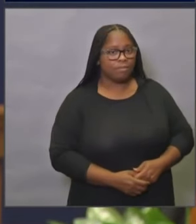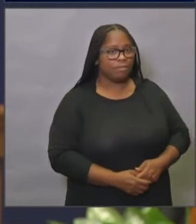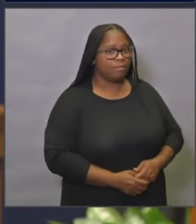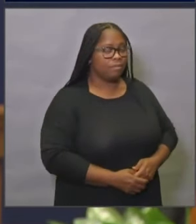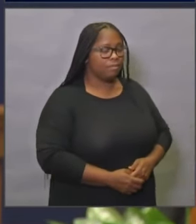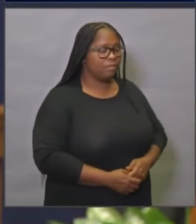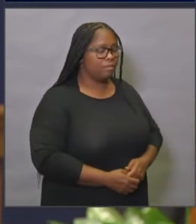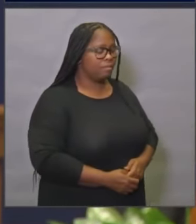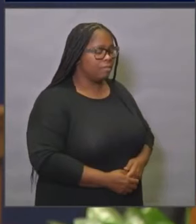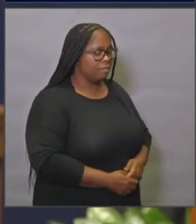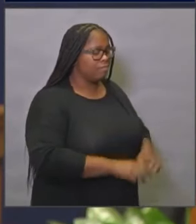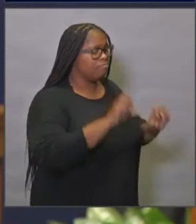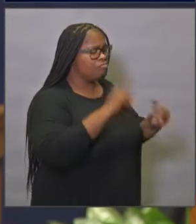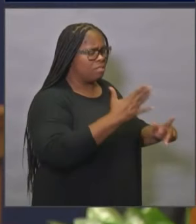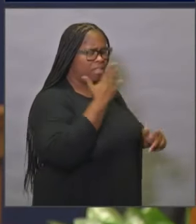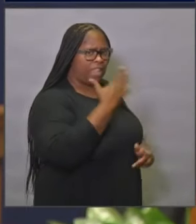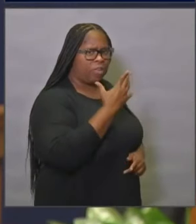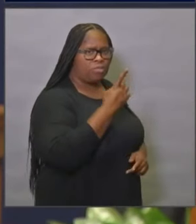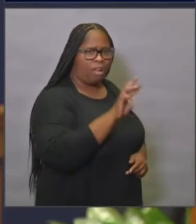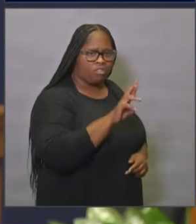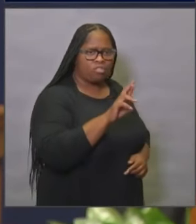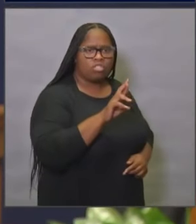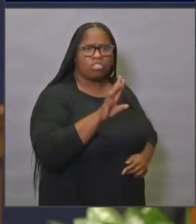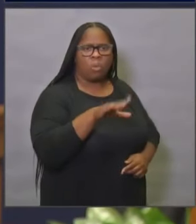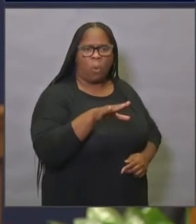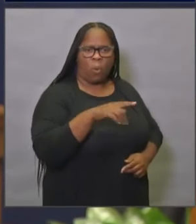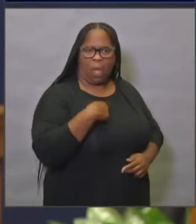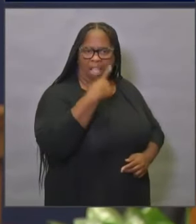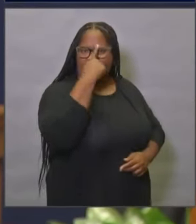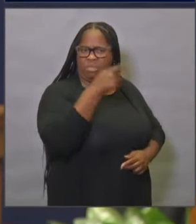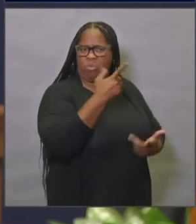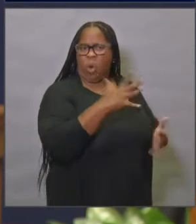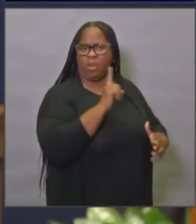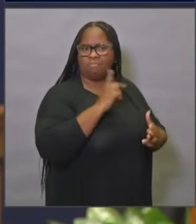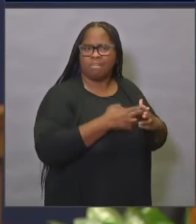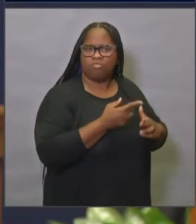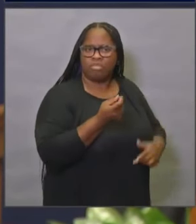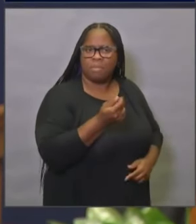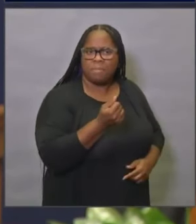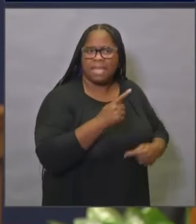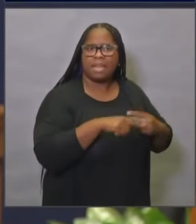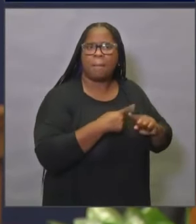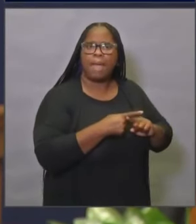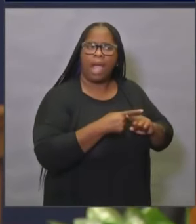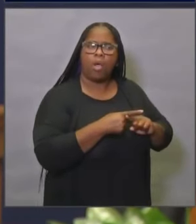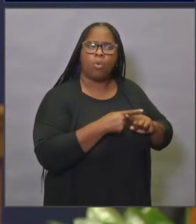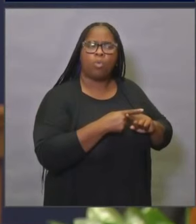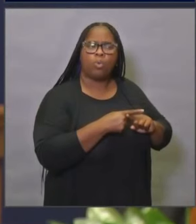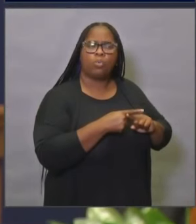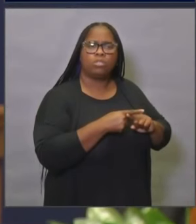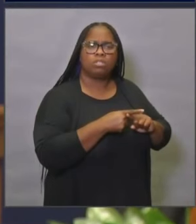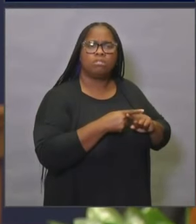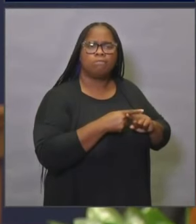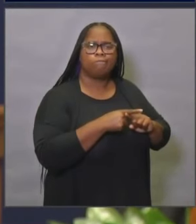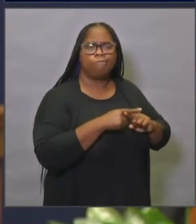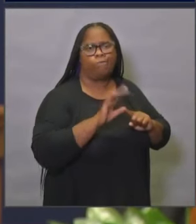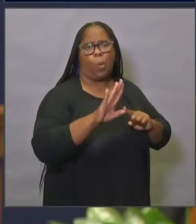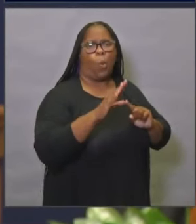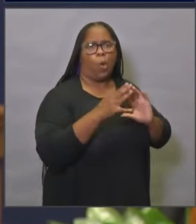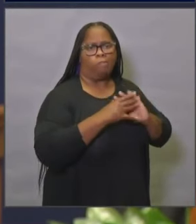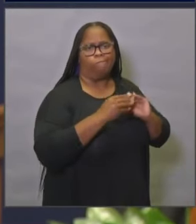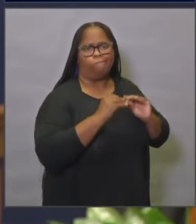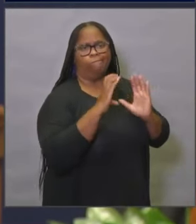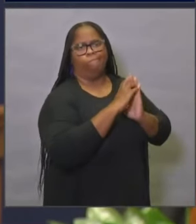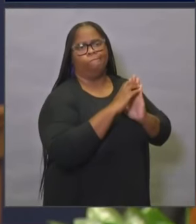Hey, excuse me. Thank you, doctor. So I think you touched on this a little bit in the thrust of your words